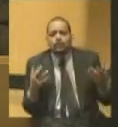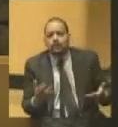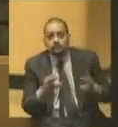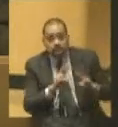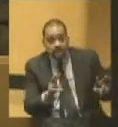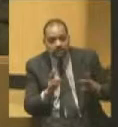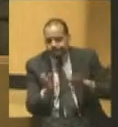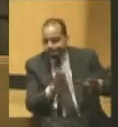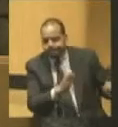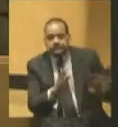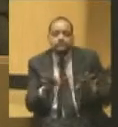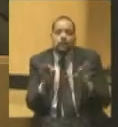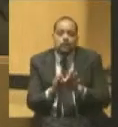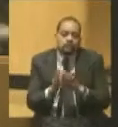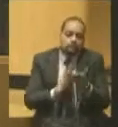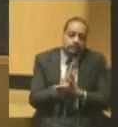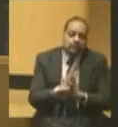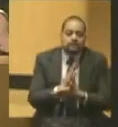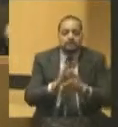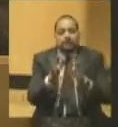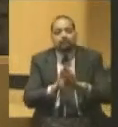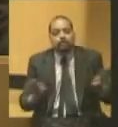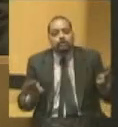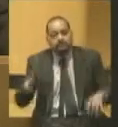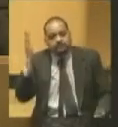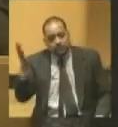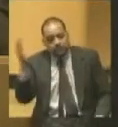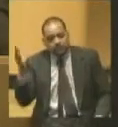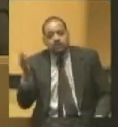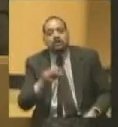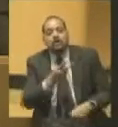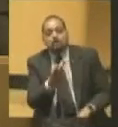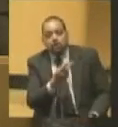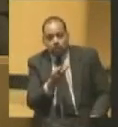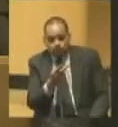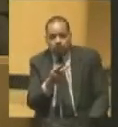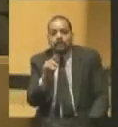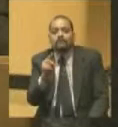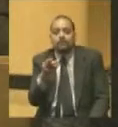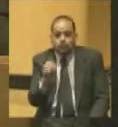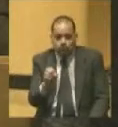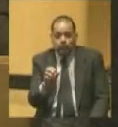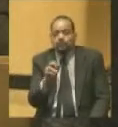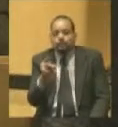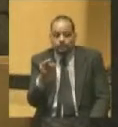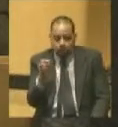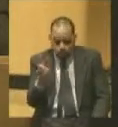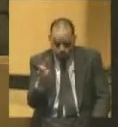unquote. Cox and Pugh both canvassed the state of Ohio for Vallandigham. And